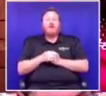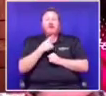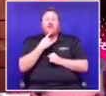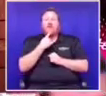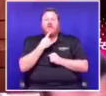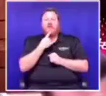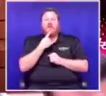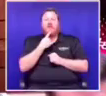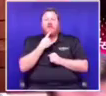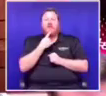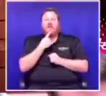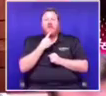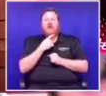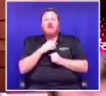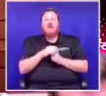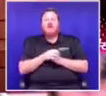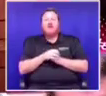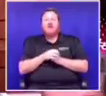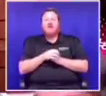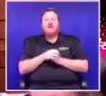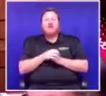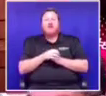So, to make things simple.